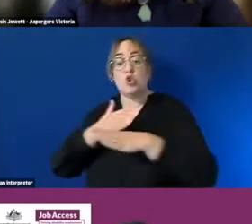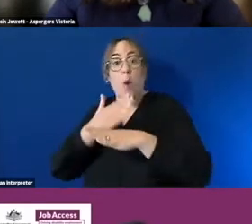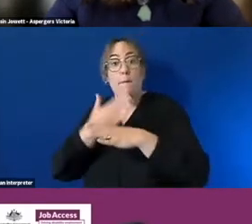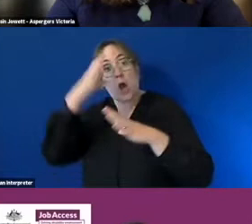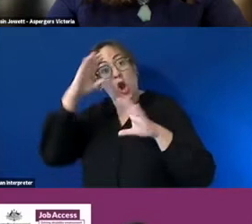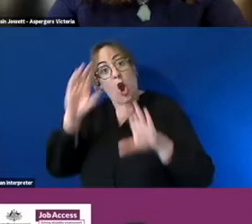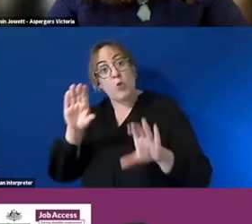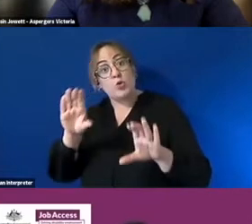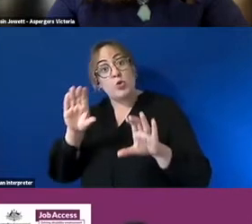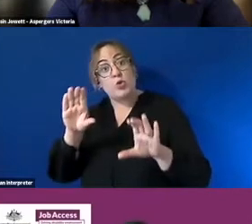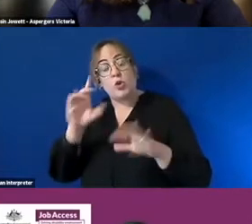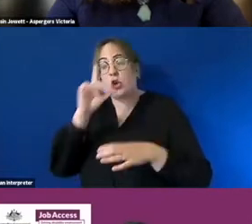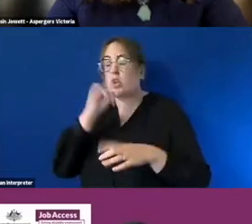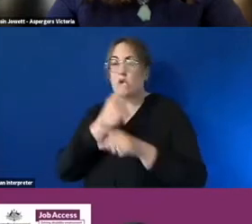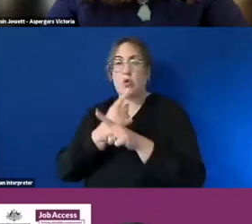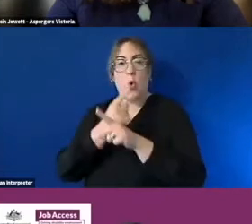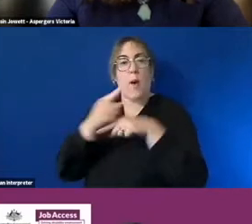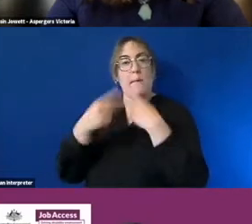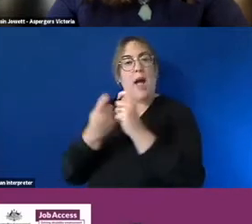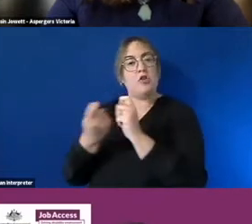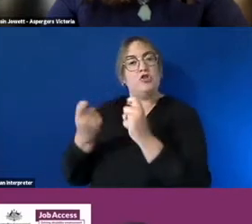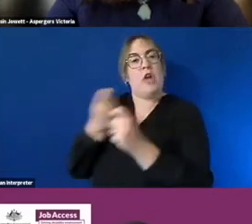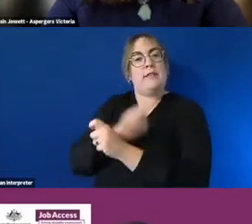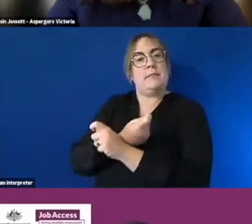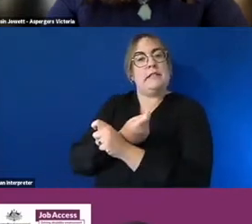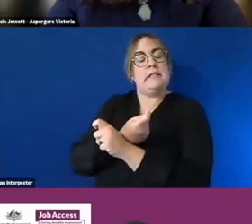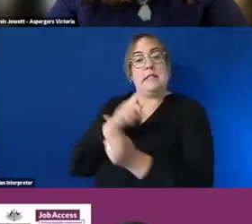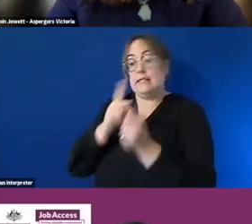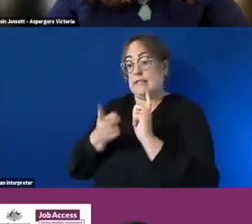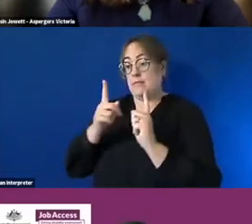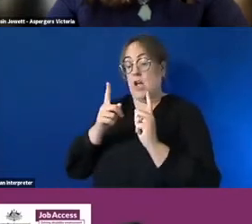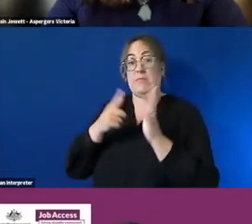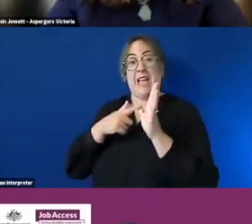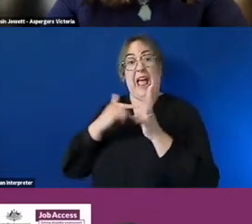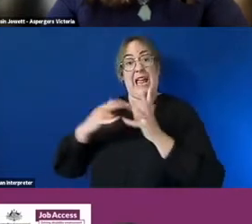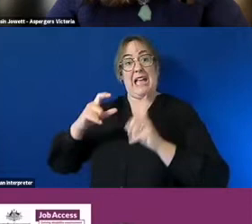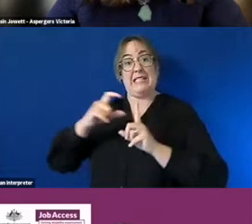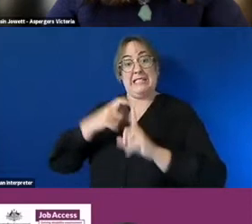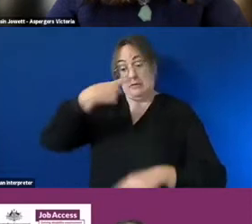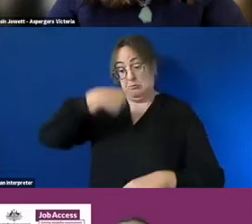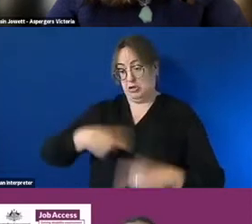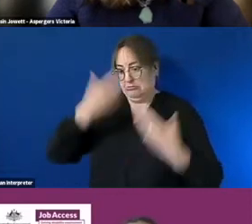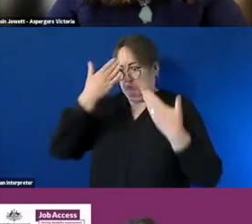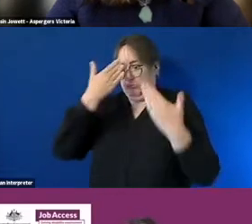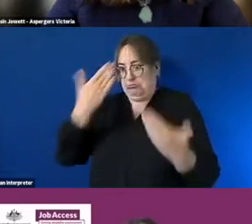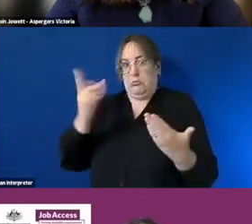through what sort of adjustments might help because often the autistic may not know what what is reasonable and what's available